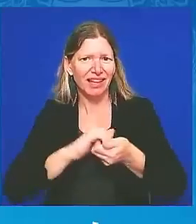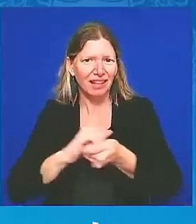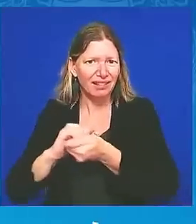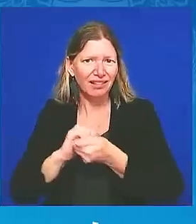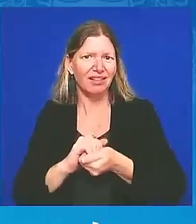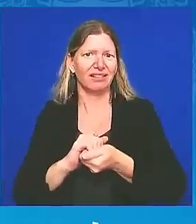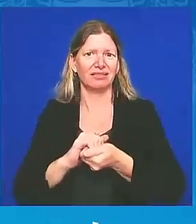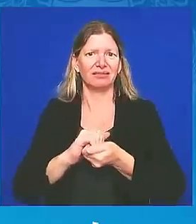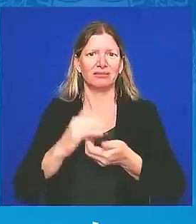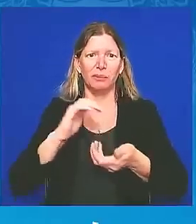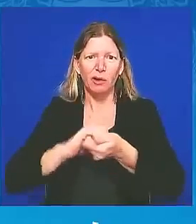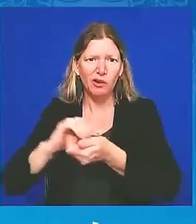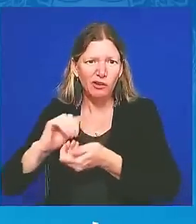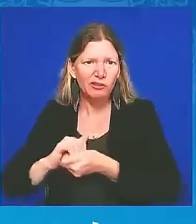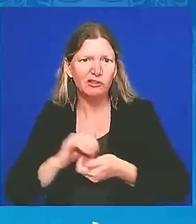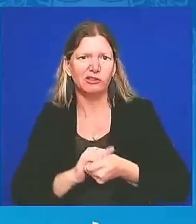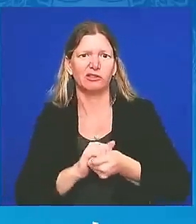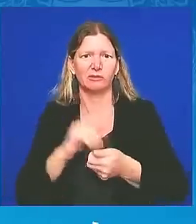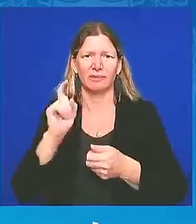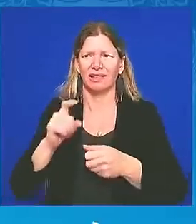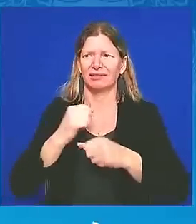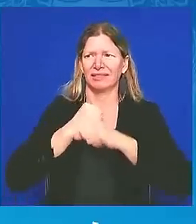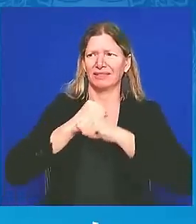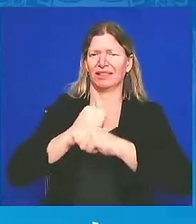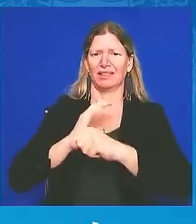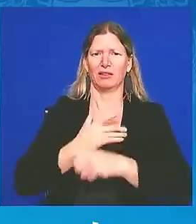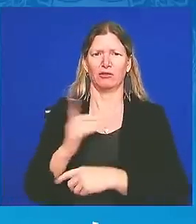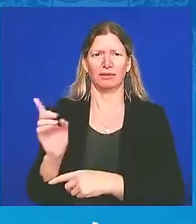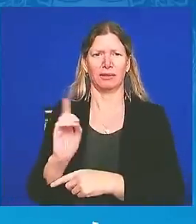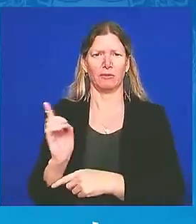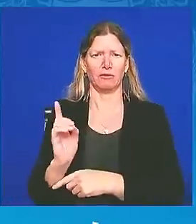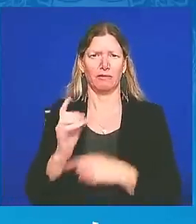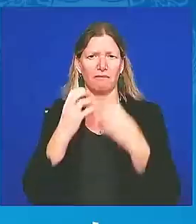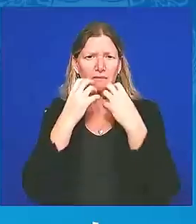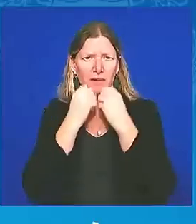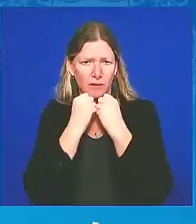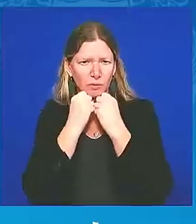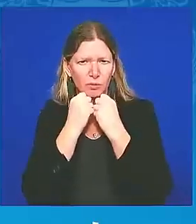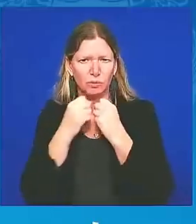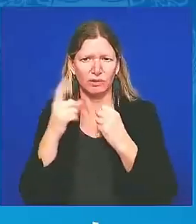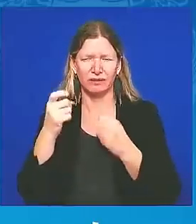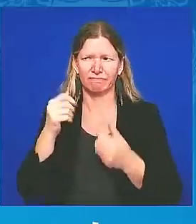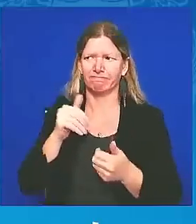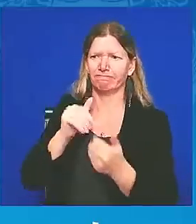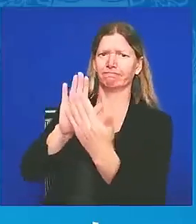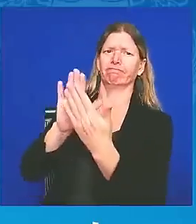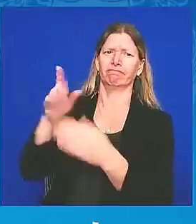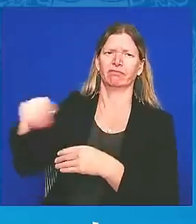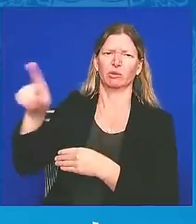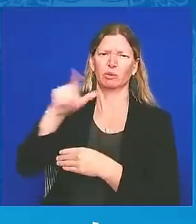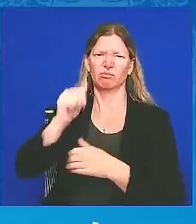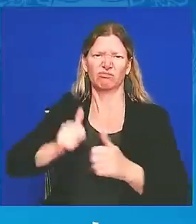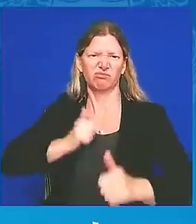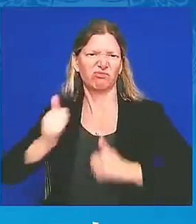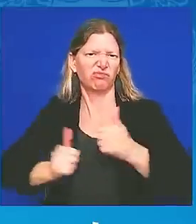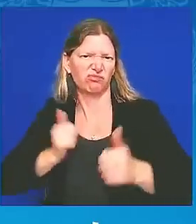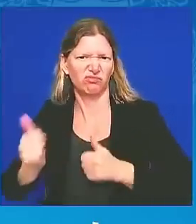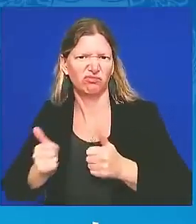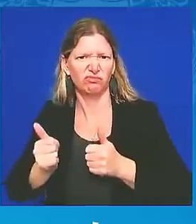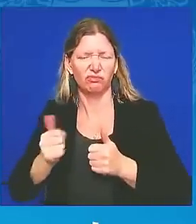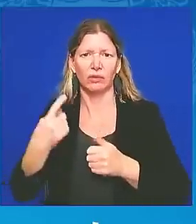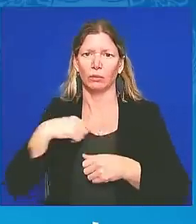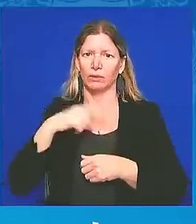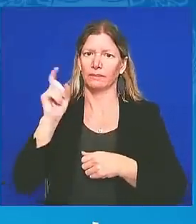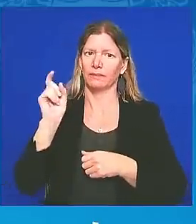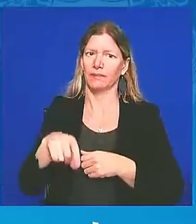And we must stand for international order, rules, and norms. Each one of these